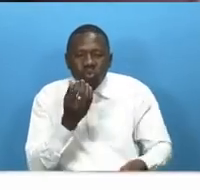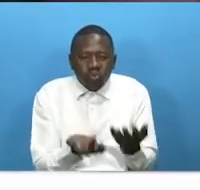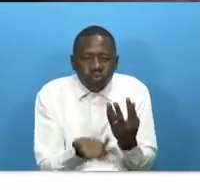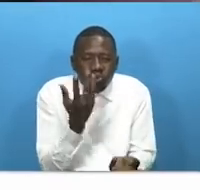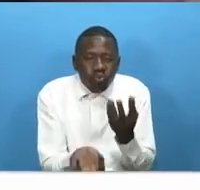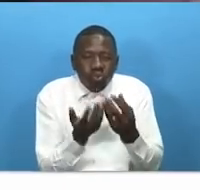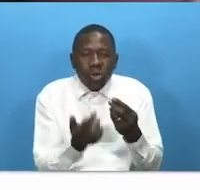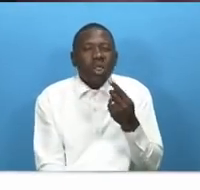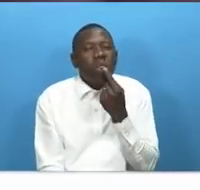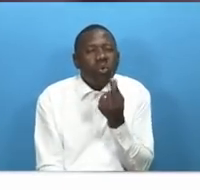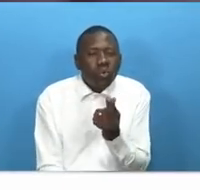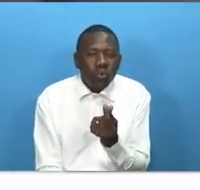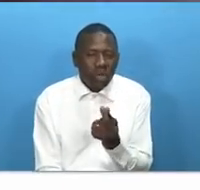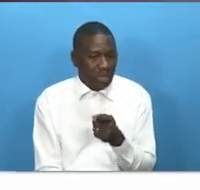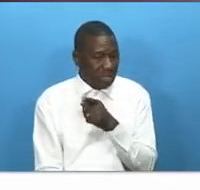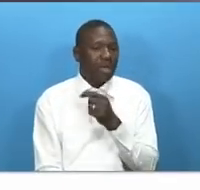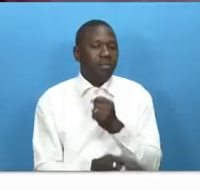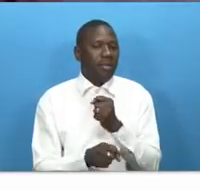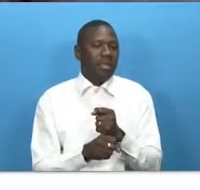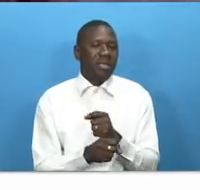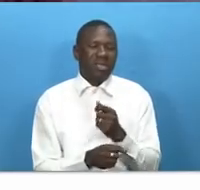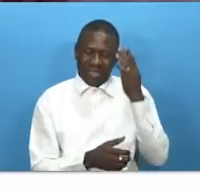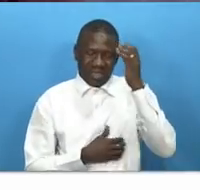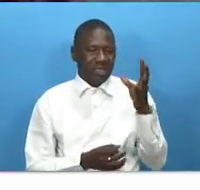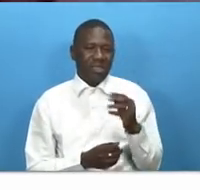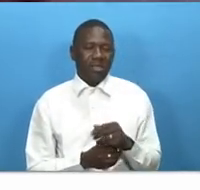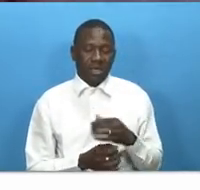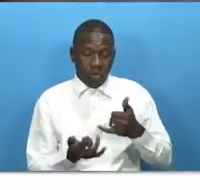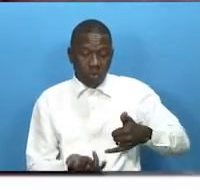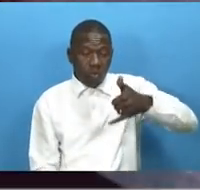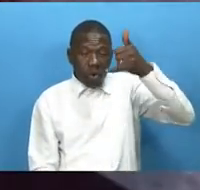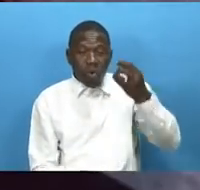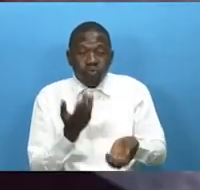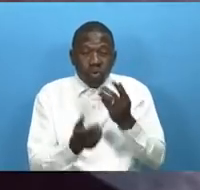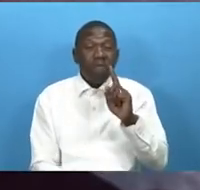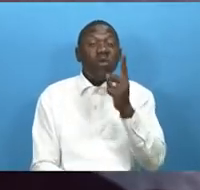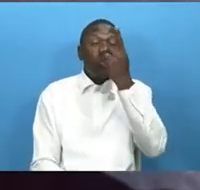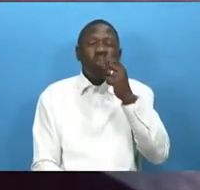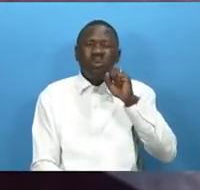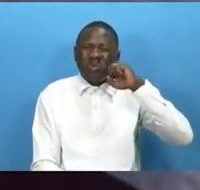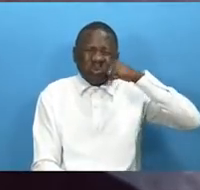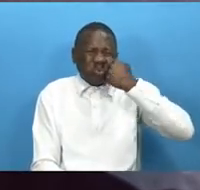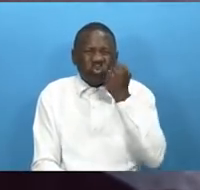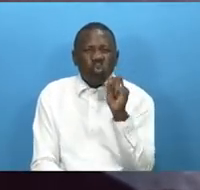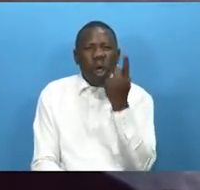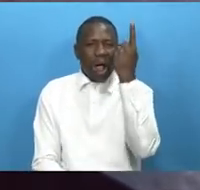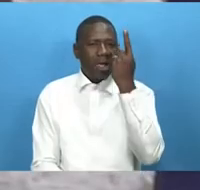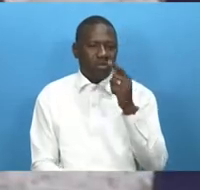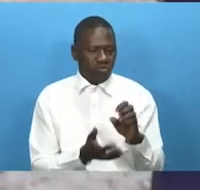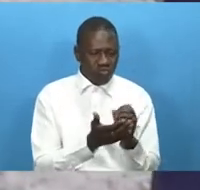can make them ill the first brew should be thrown away and the second brew is the one people should drink